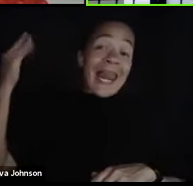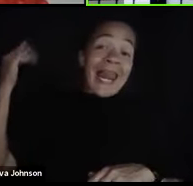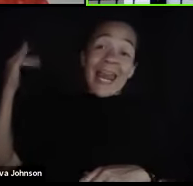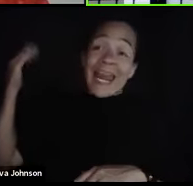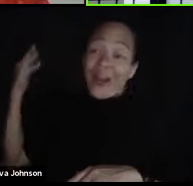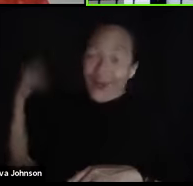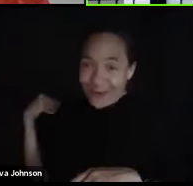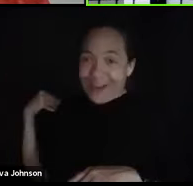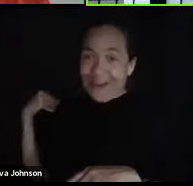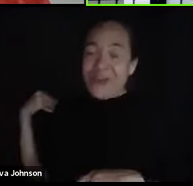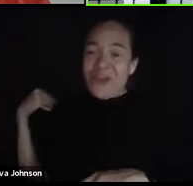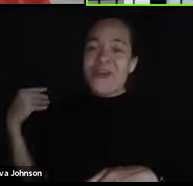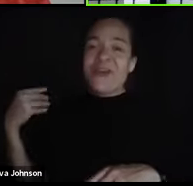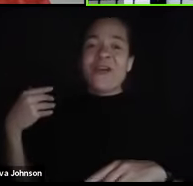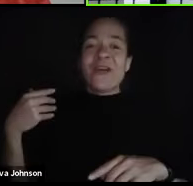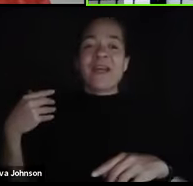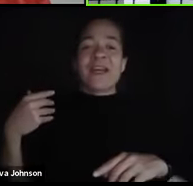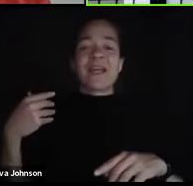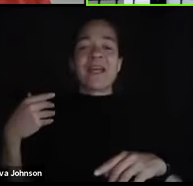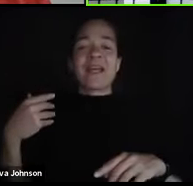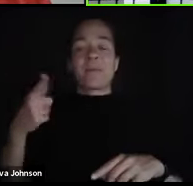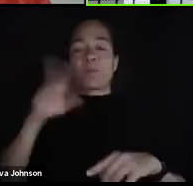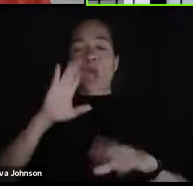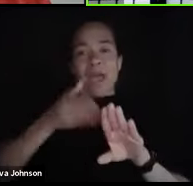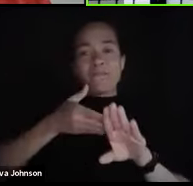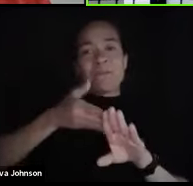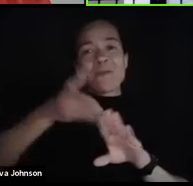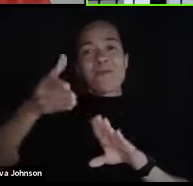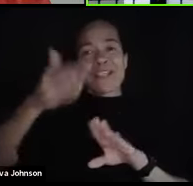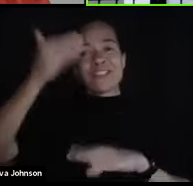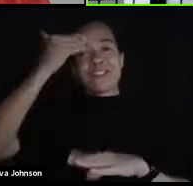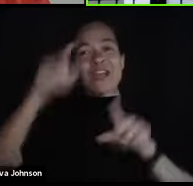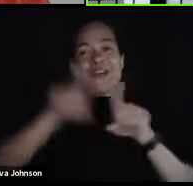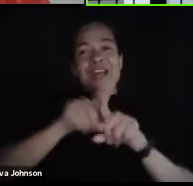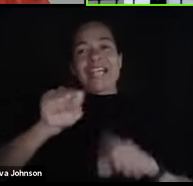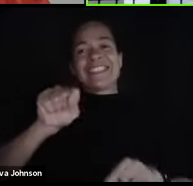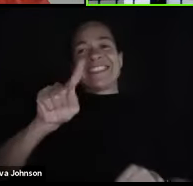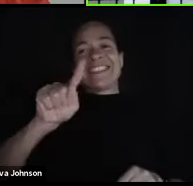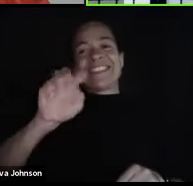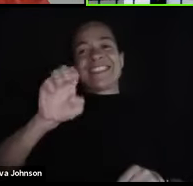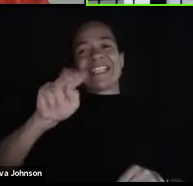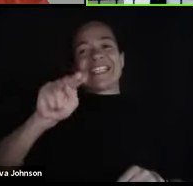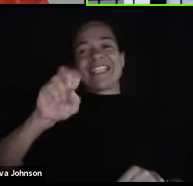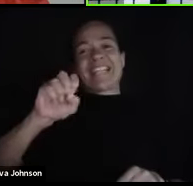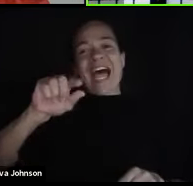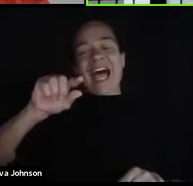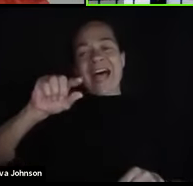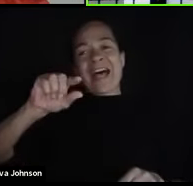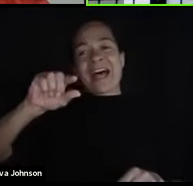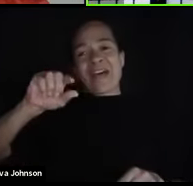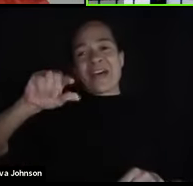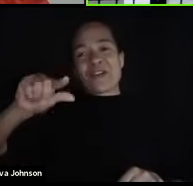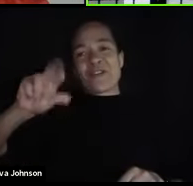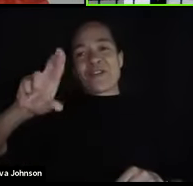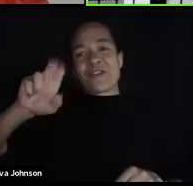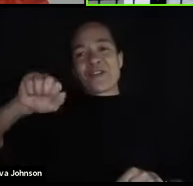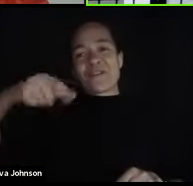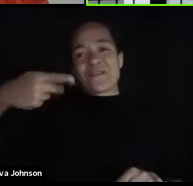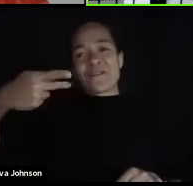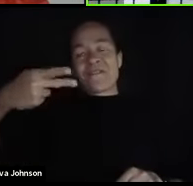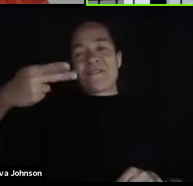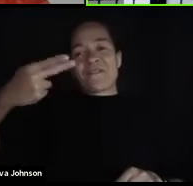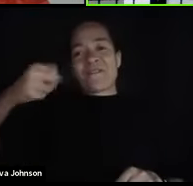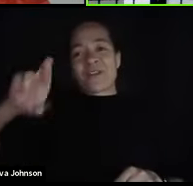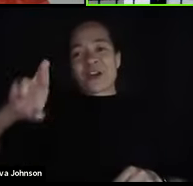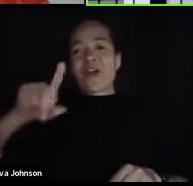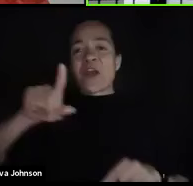there was a profession known as stenographers. And stenographers, only thing they did are court stenographers. You can still